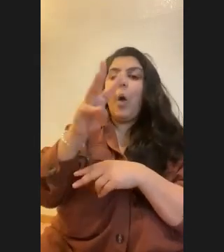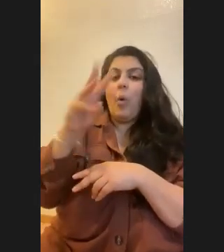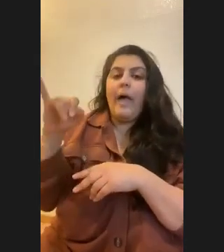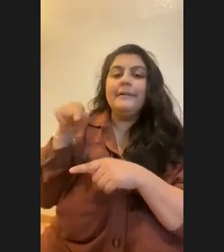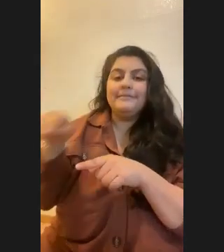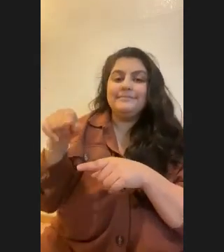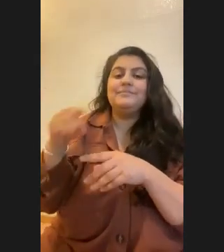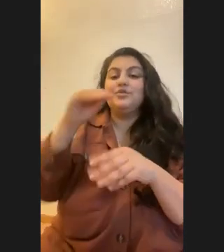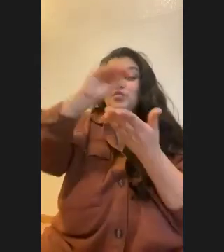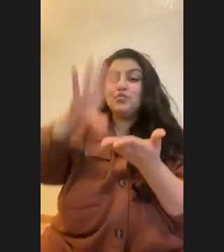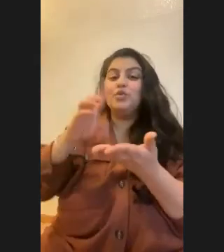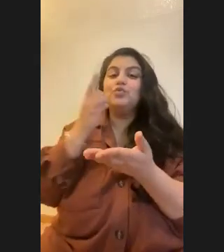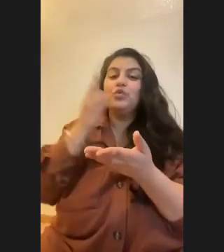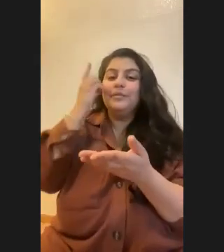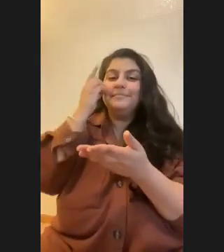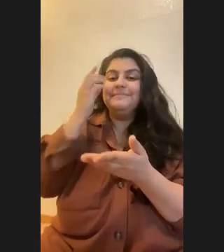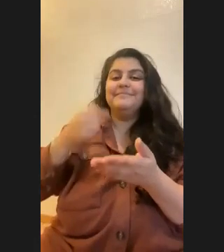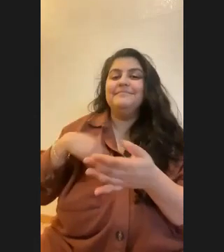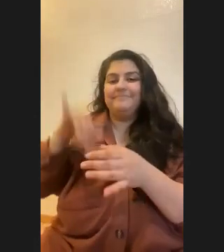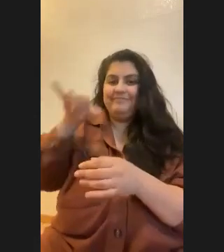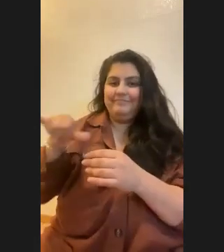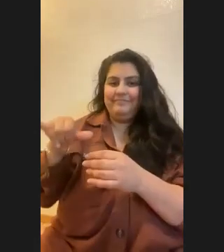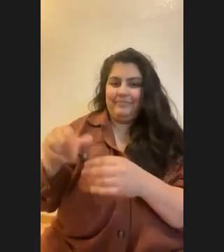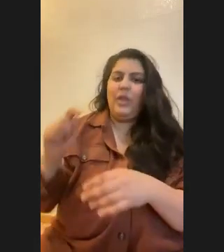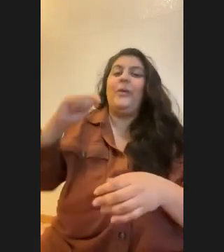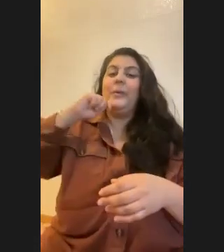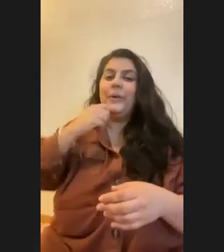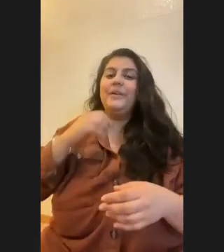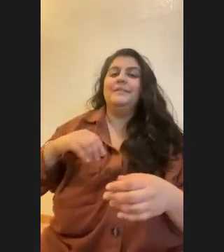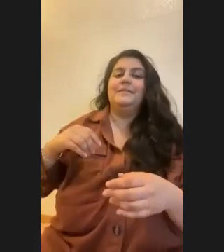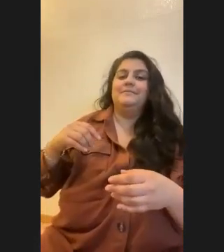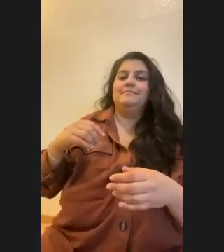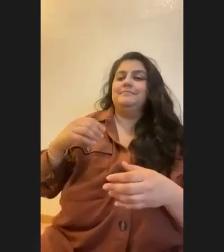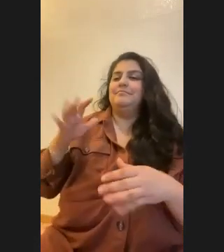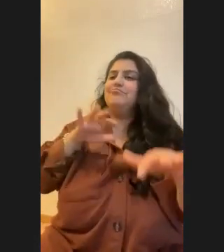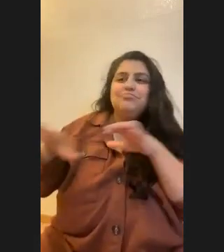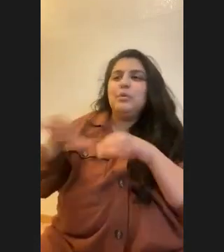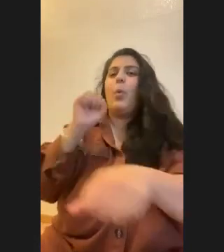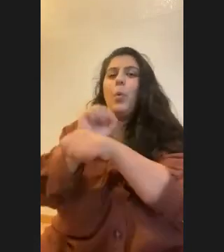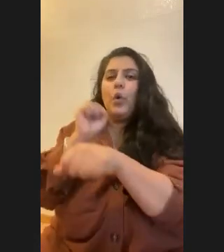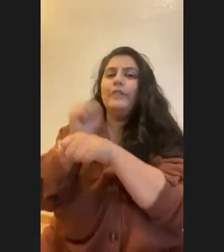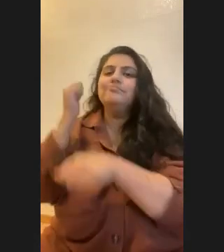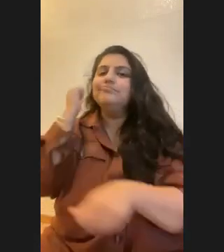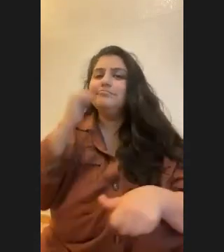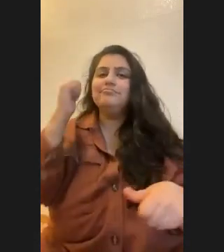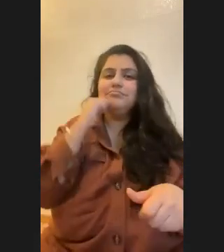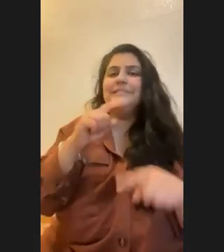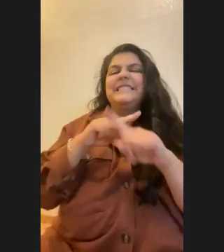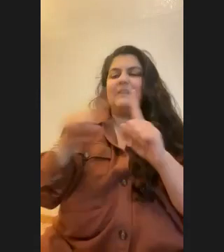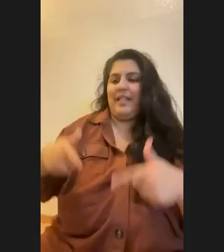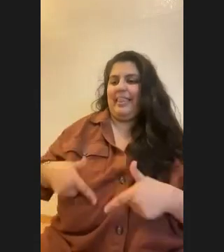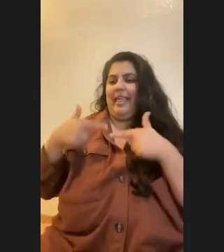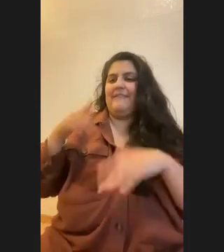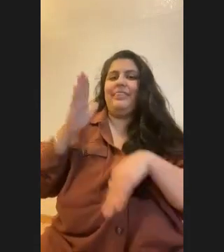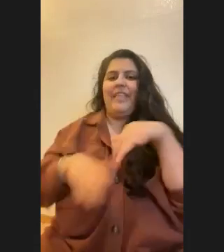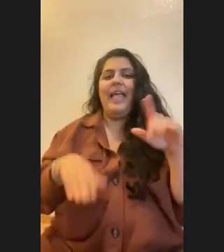dorms. And that's been really cool. And like getting to do a lot of field work every day. It's like a different kind of like lifestyle than lab work, which is